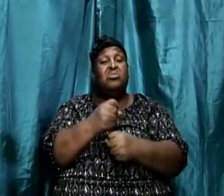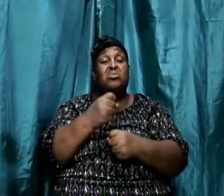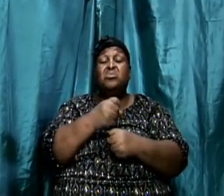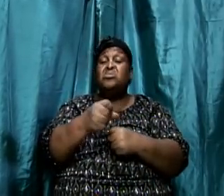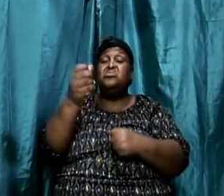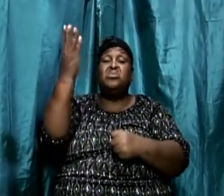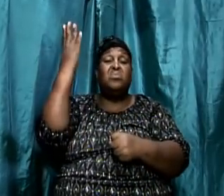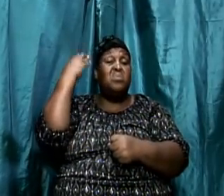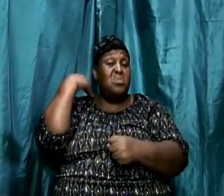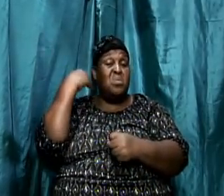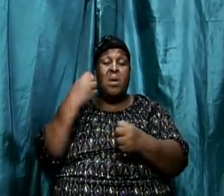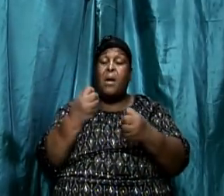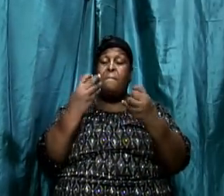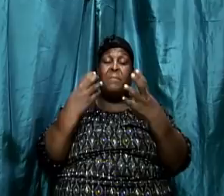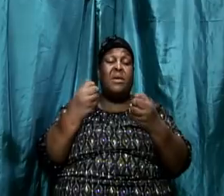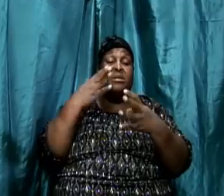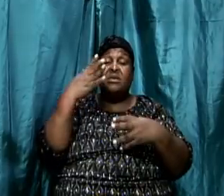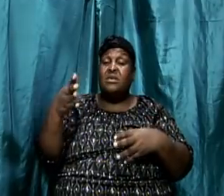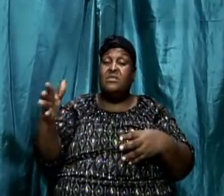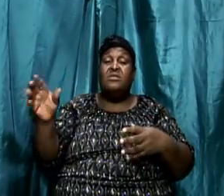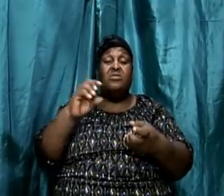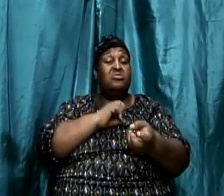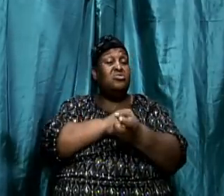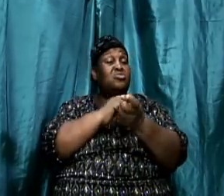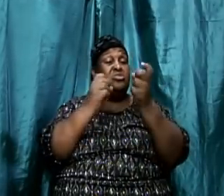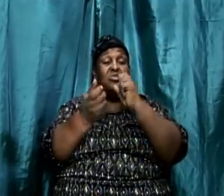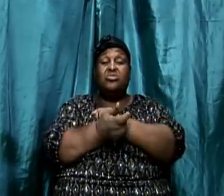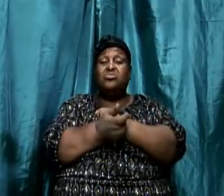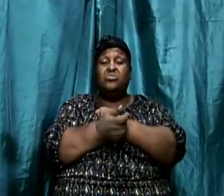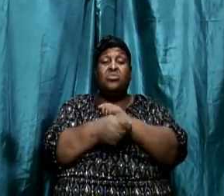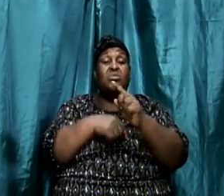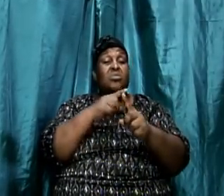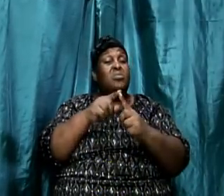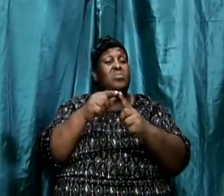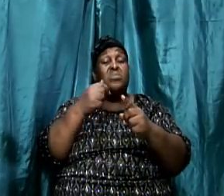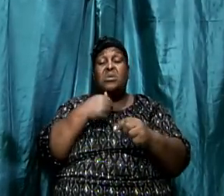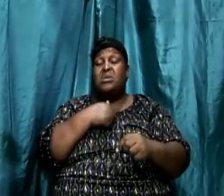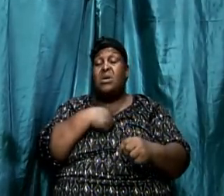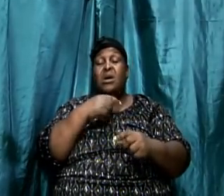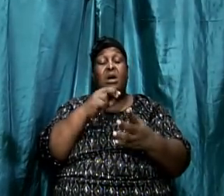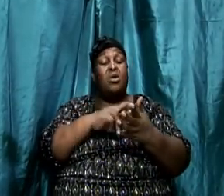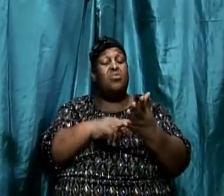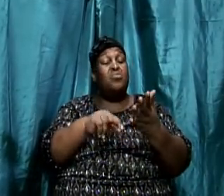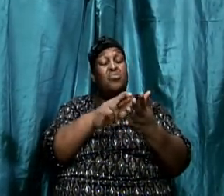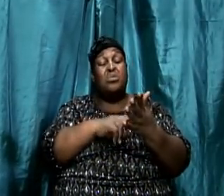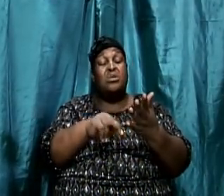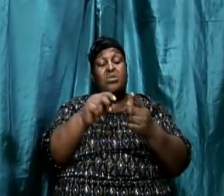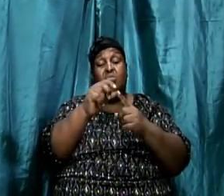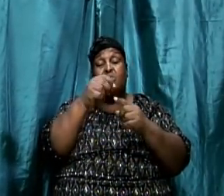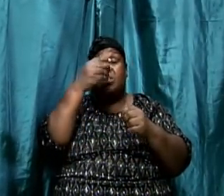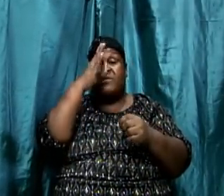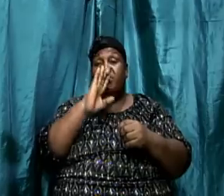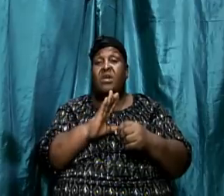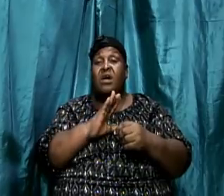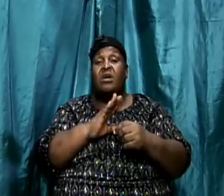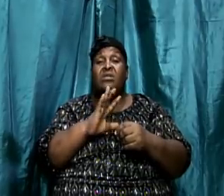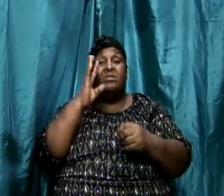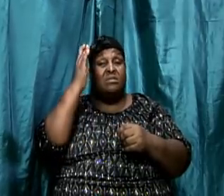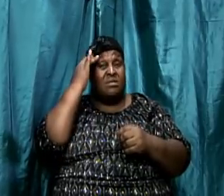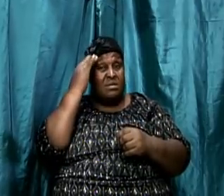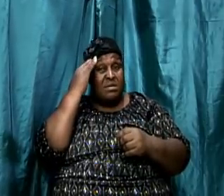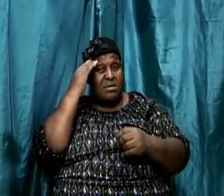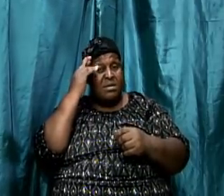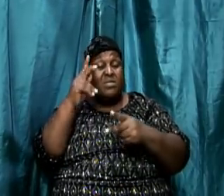2,000 years ago. Which means that when I read the Word of God, I have to take into consideration the people